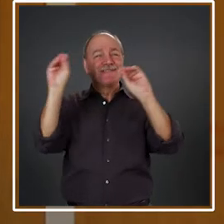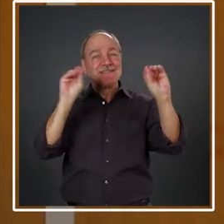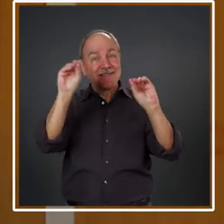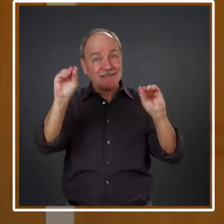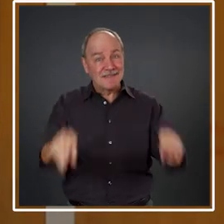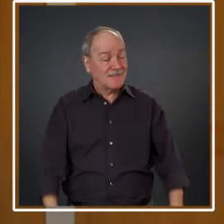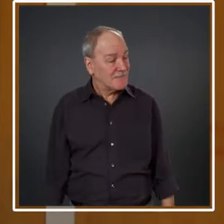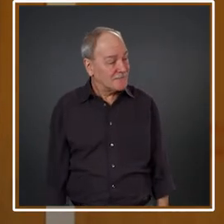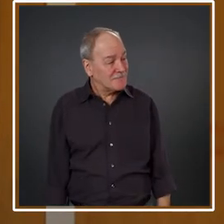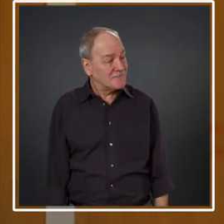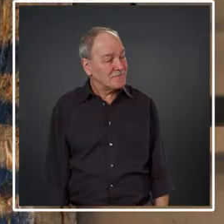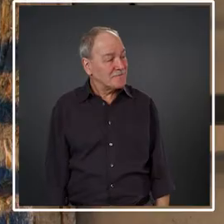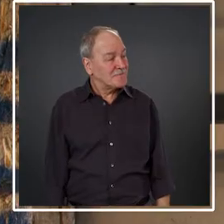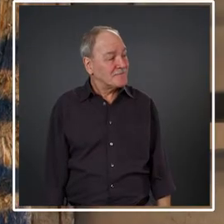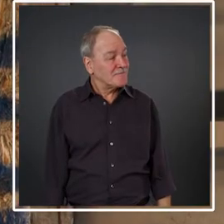colors.